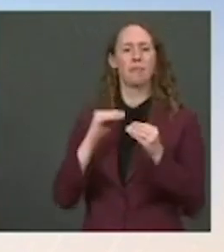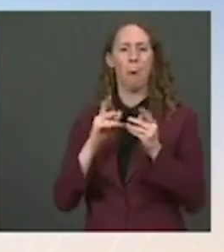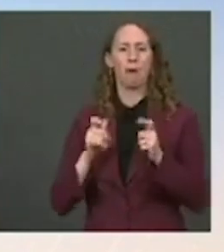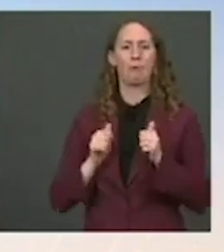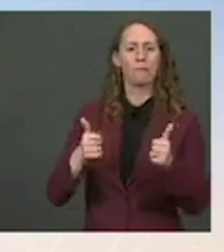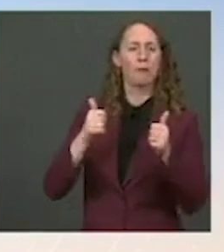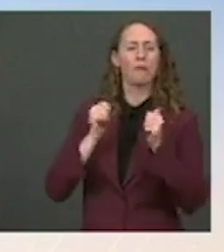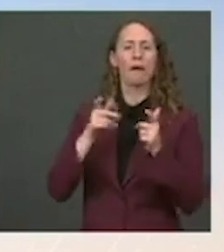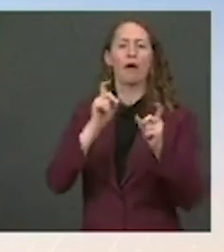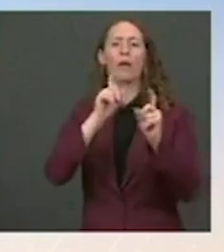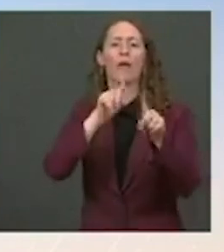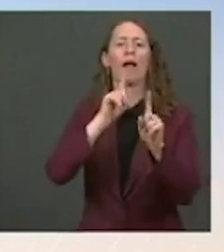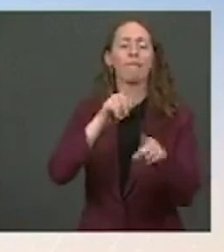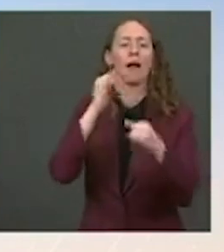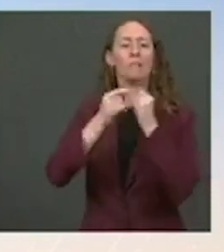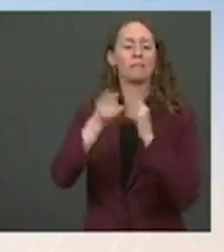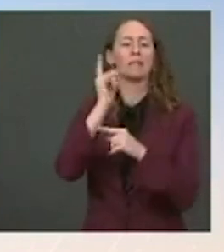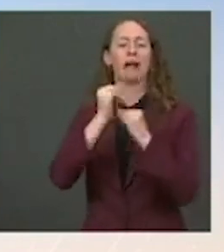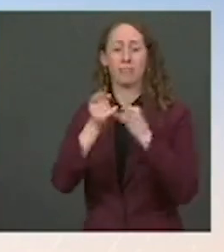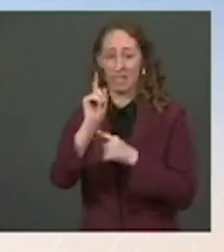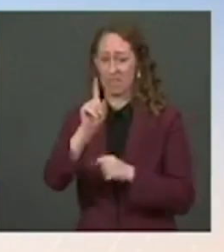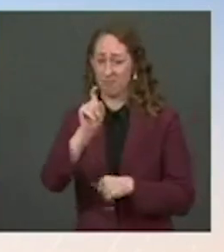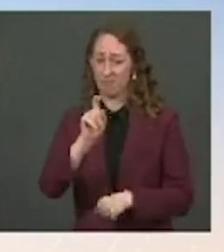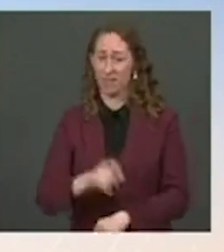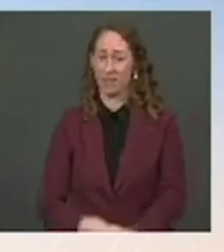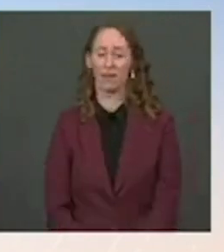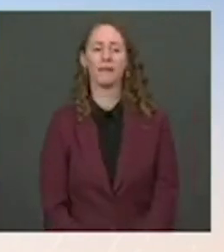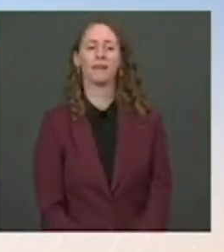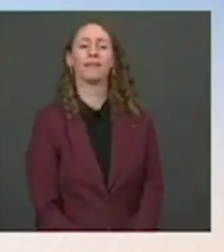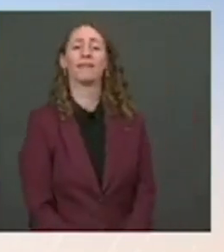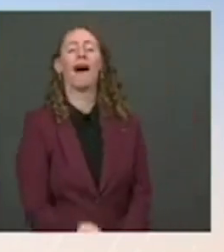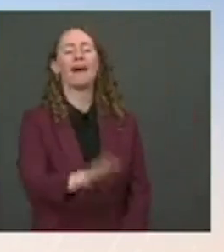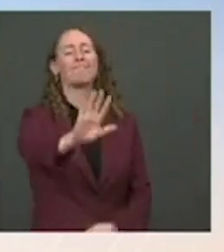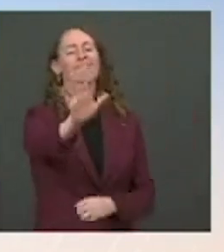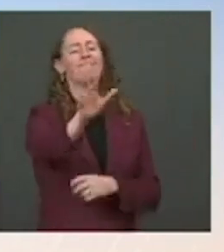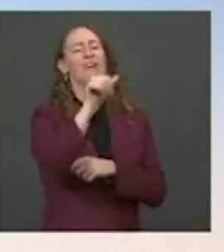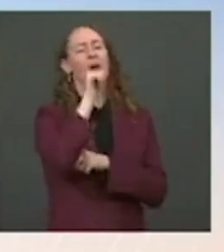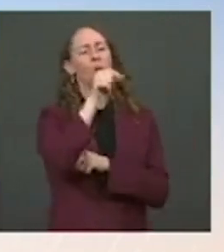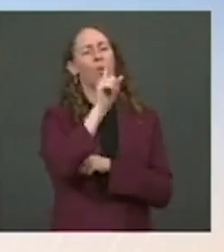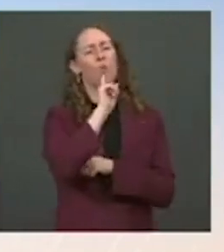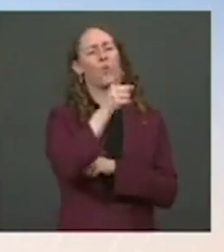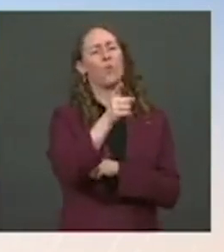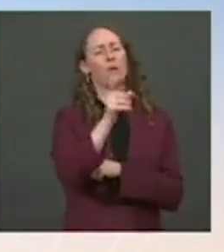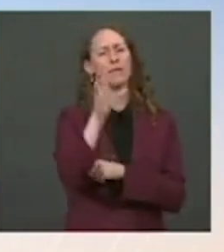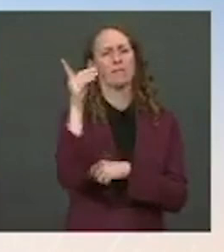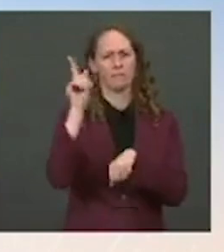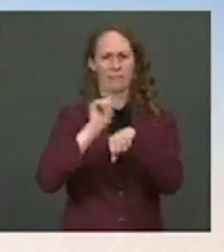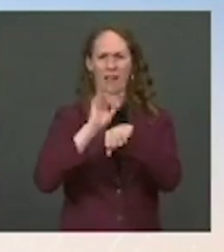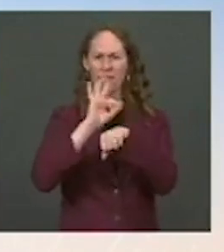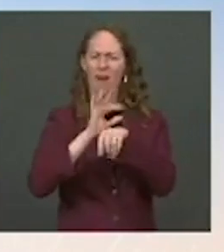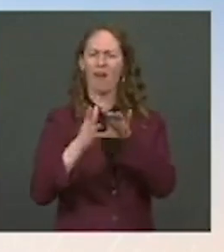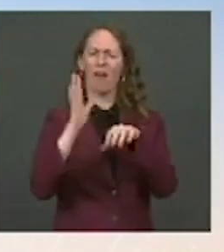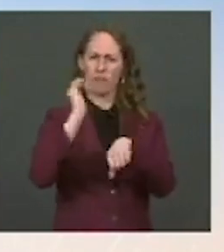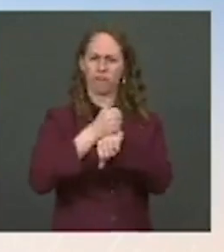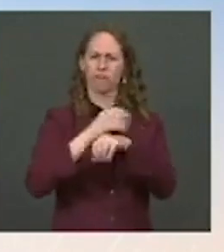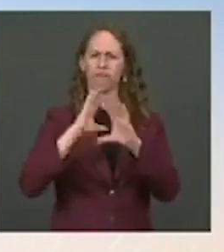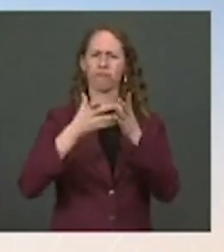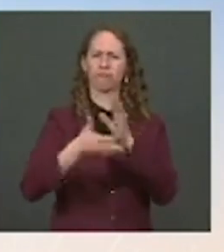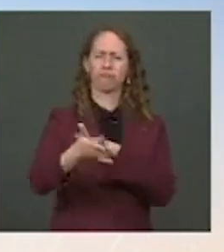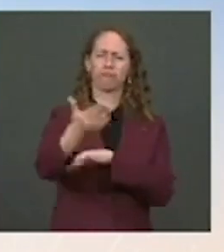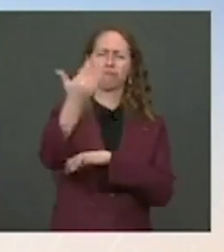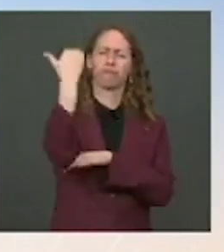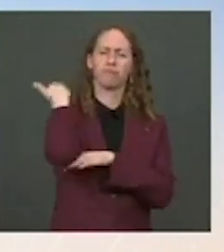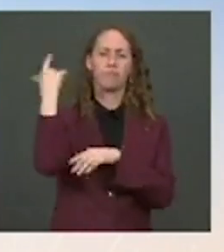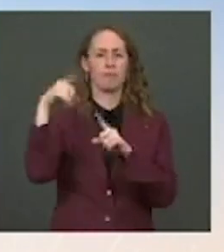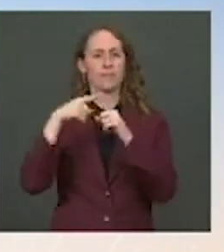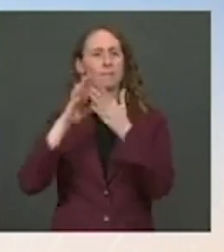as they should? Well, that's not actually true. The president formed a task force at the very beginning of the administration. And what we know from the global